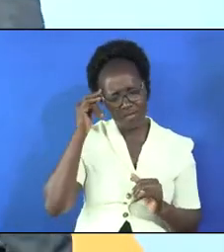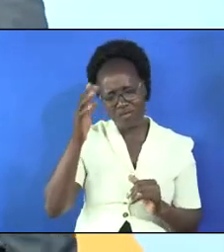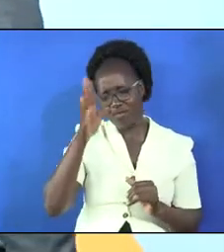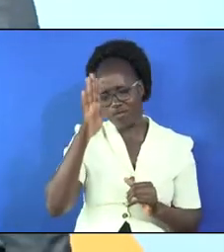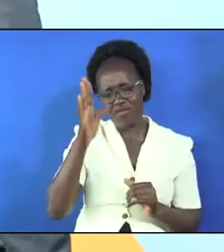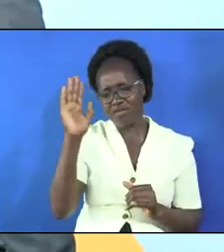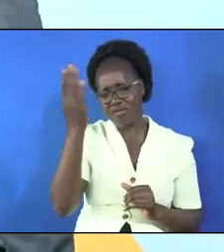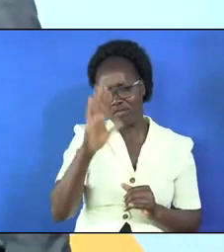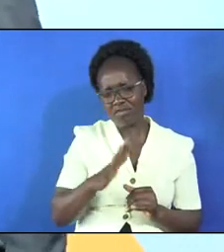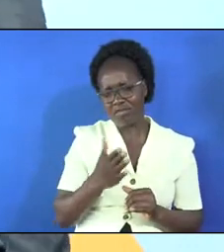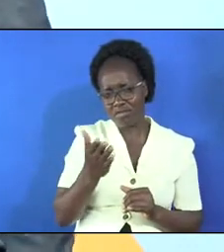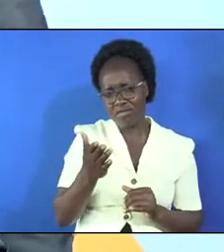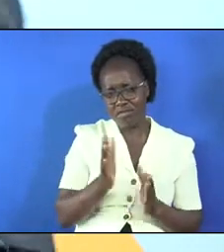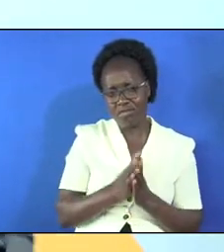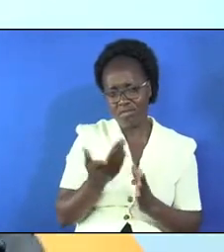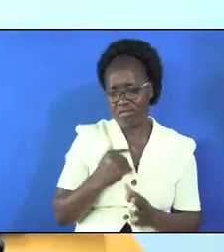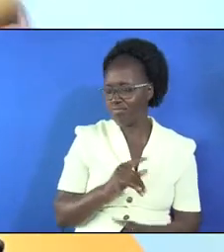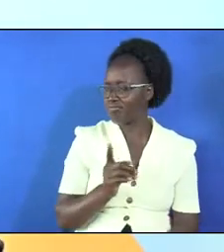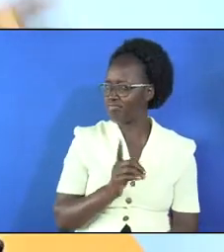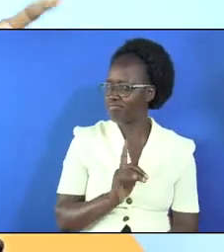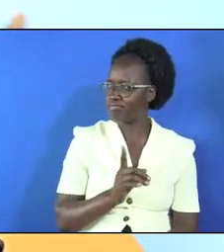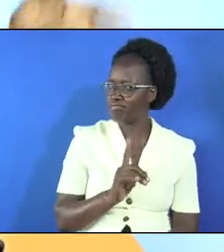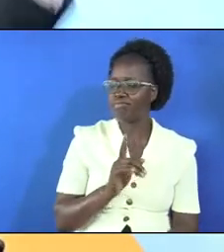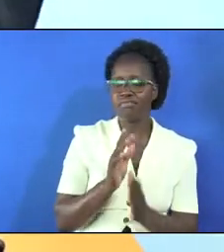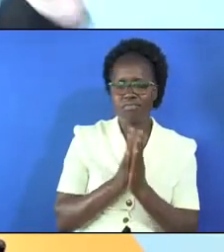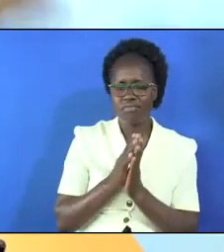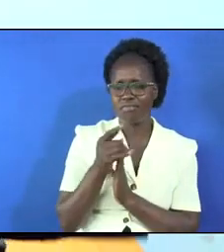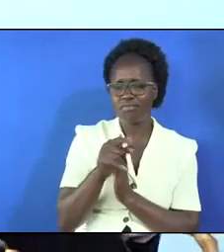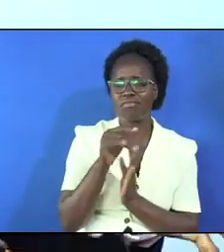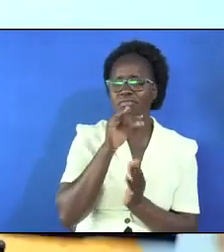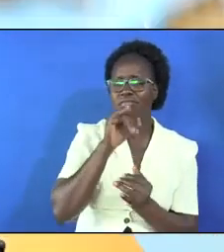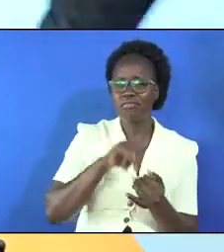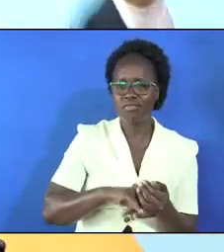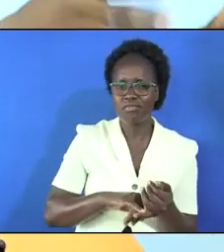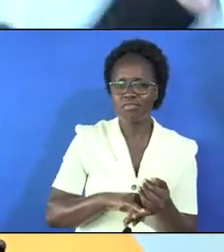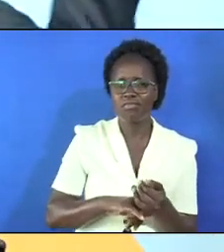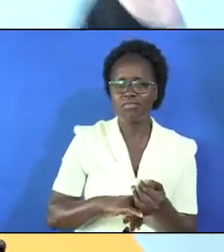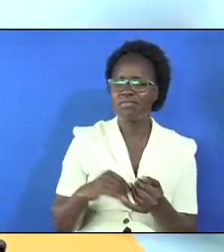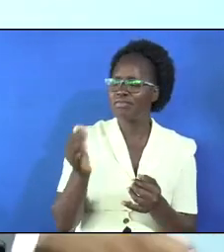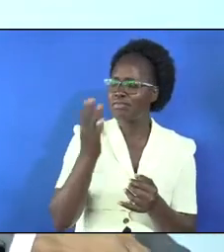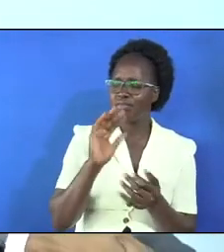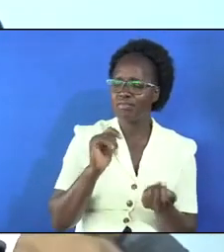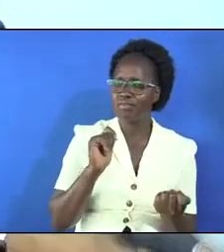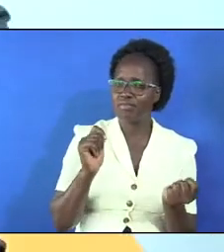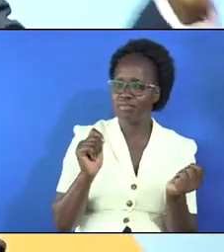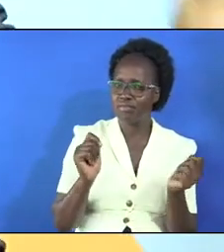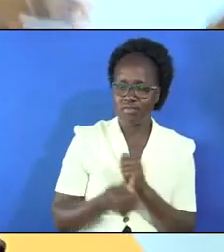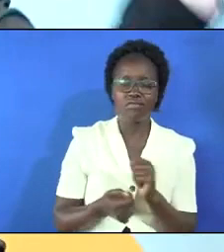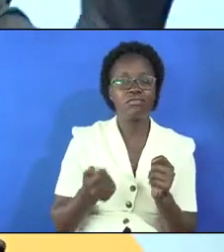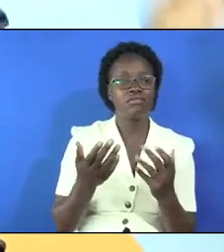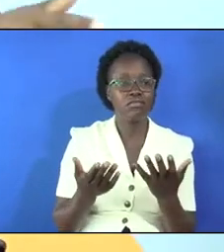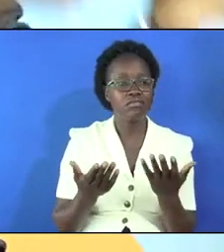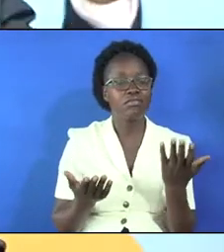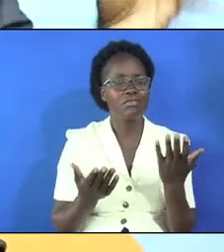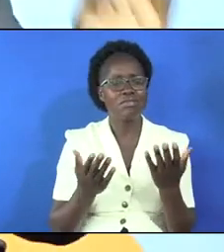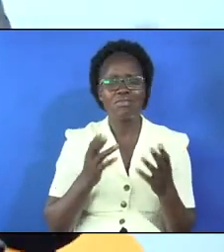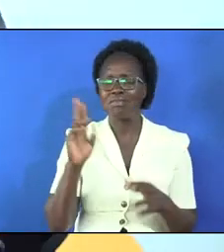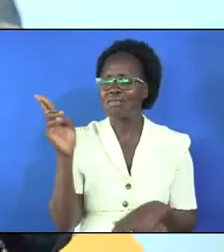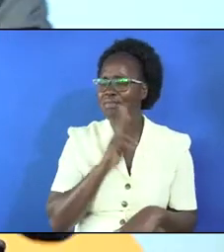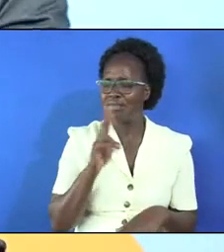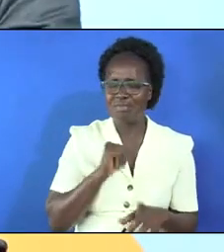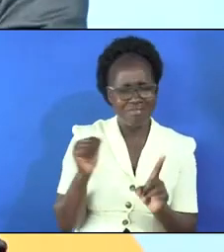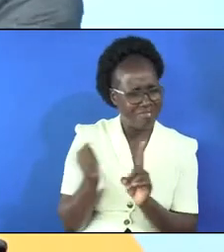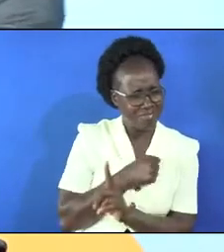god is never there with us you are prayed for your husband and he's never changing he's still the brutal